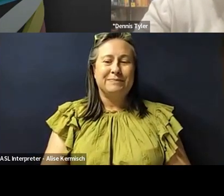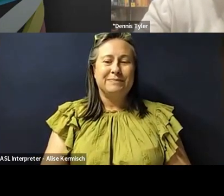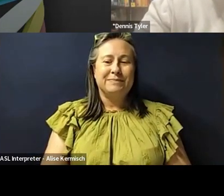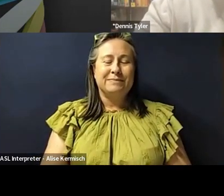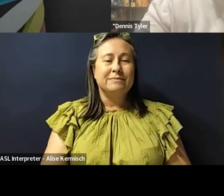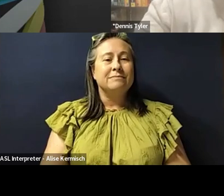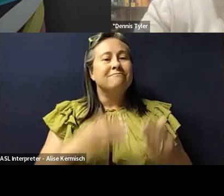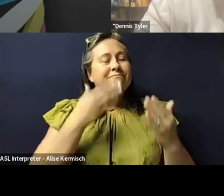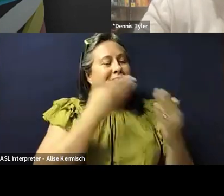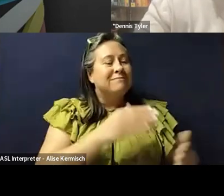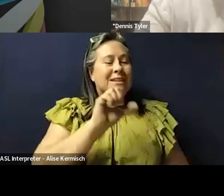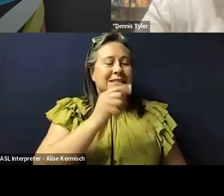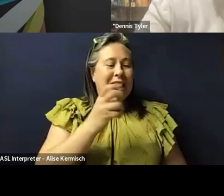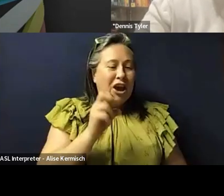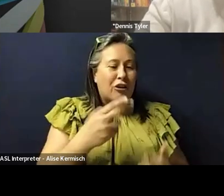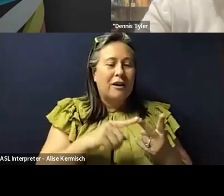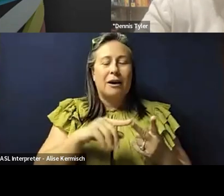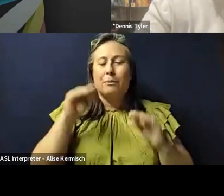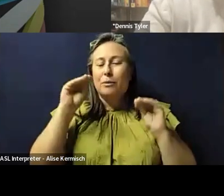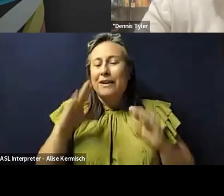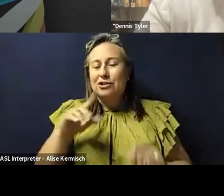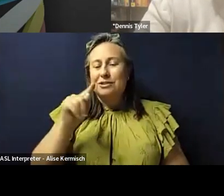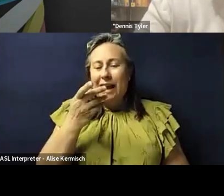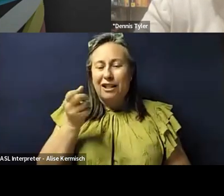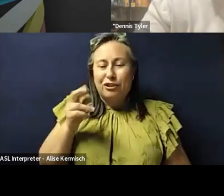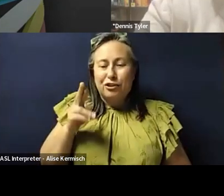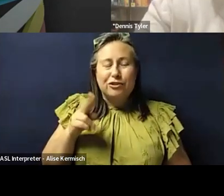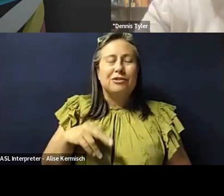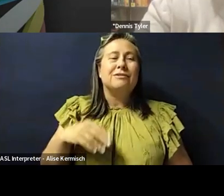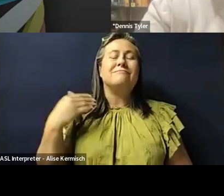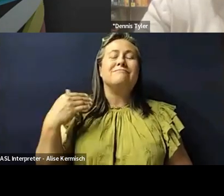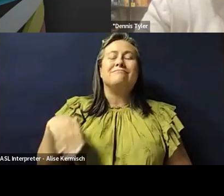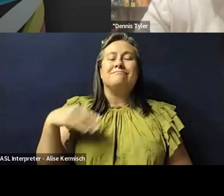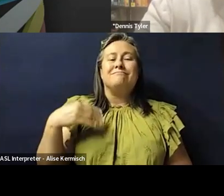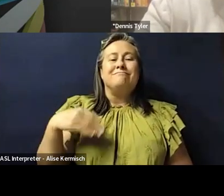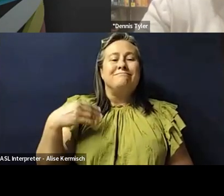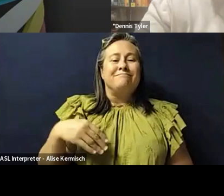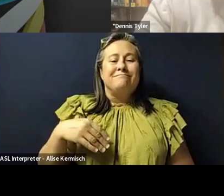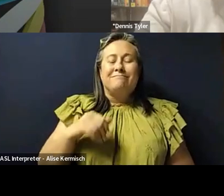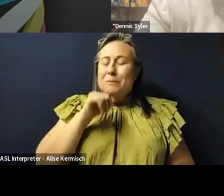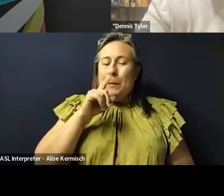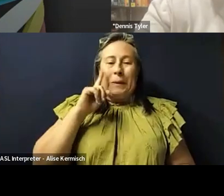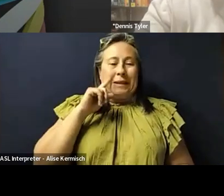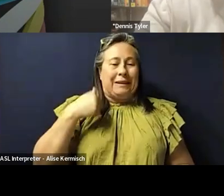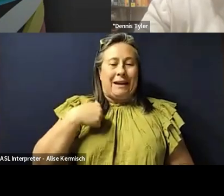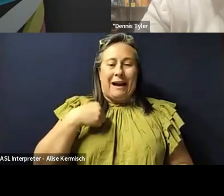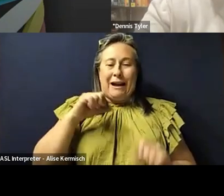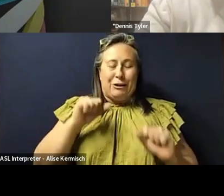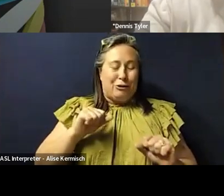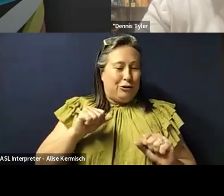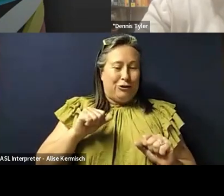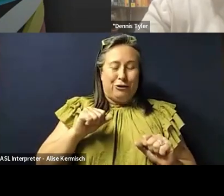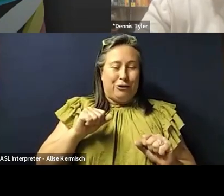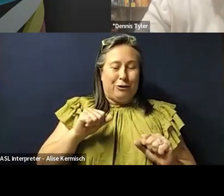Thank you, Sarah. Thank you, Professor Tyler. Um, I don't think I can ever give a talk as good as that.